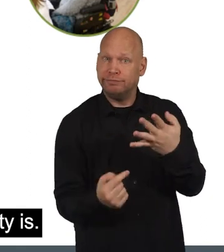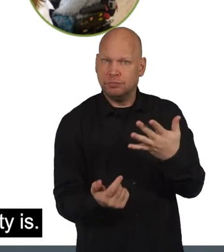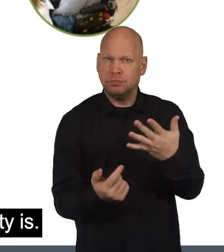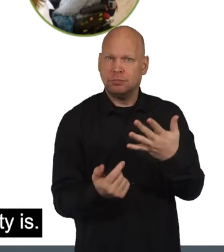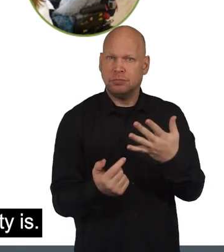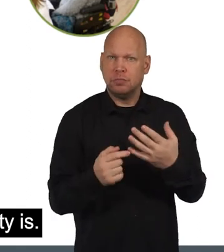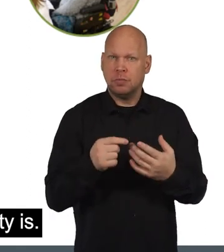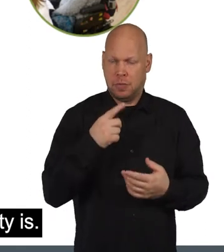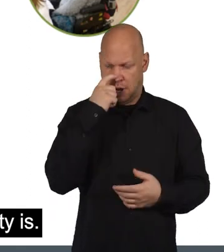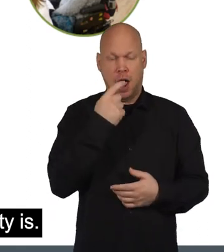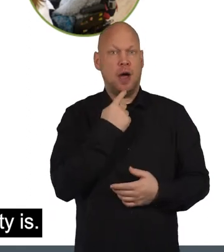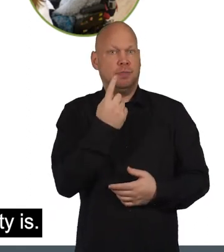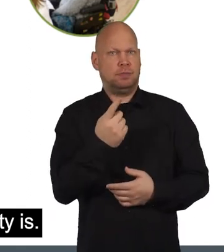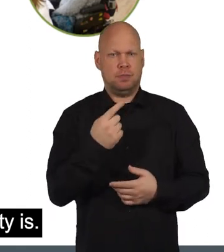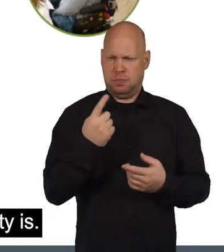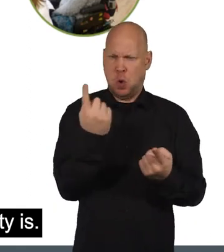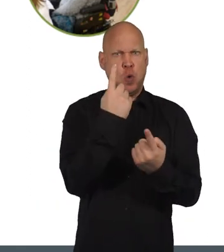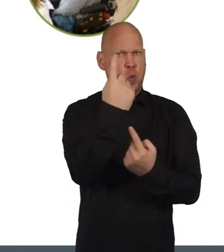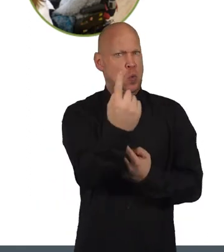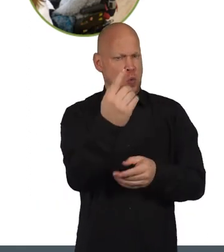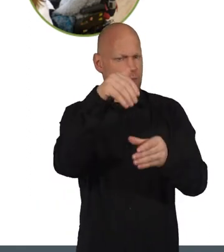be able to say who your community is.